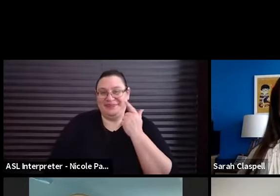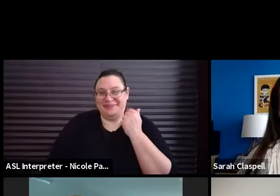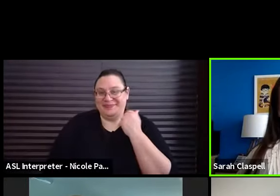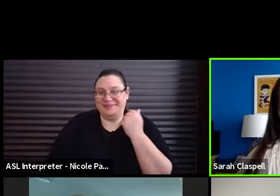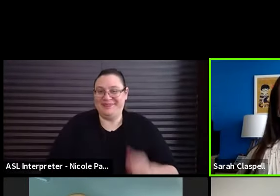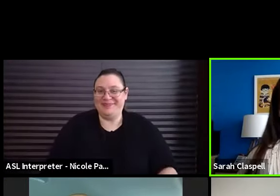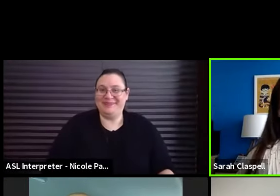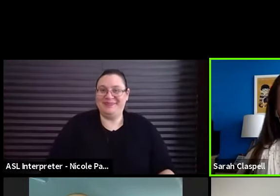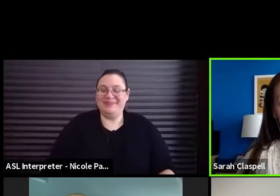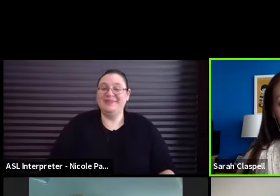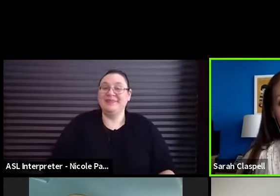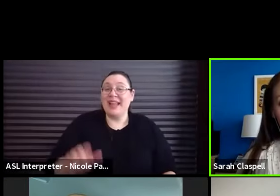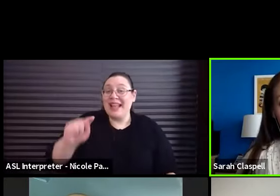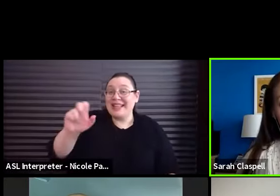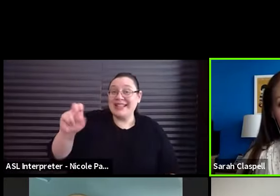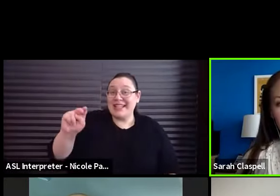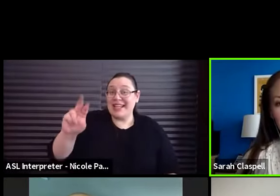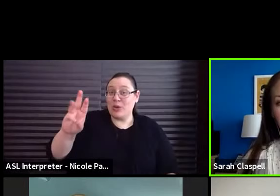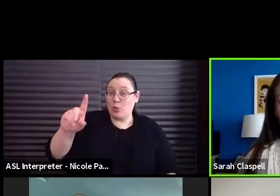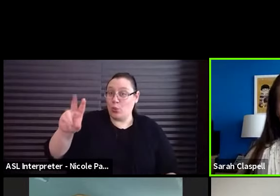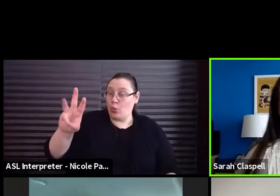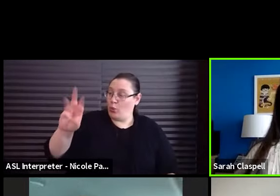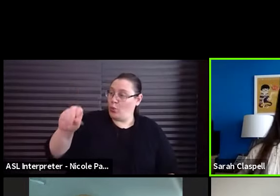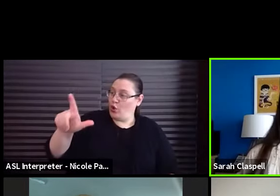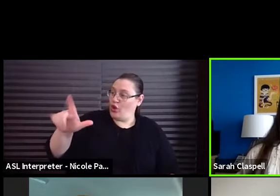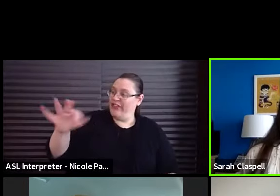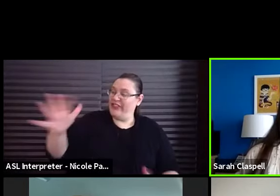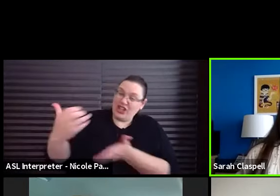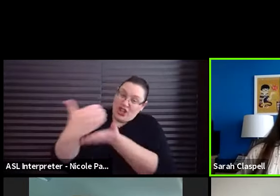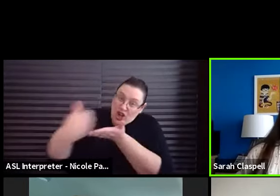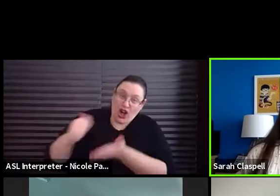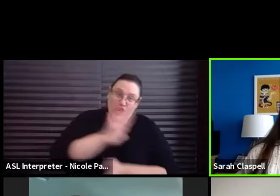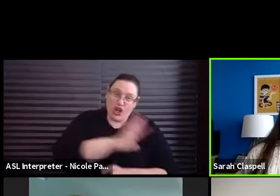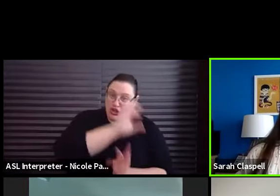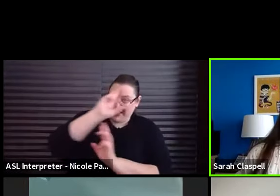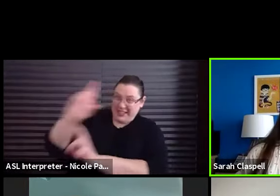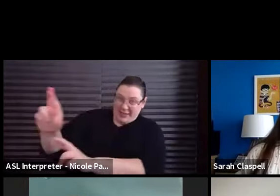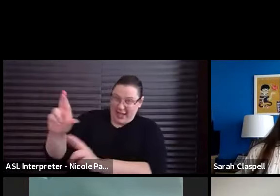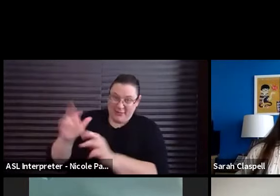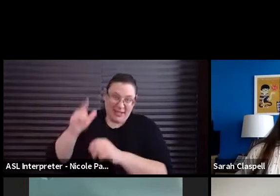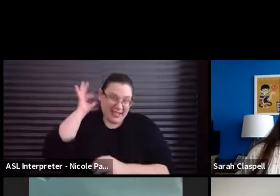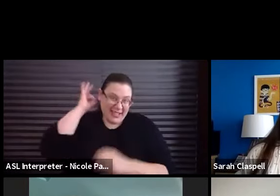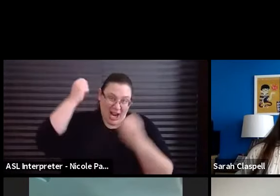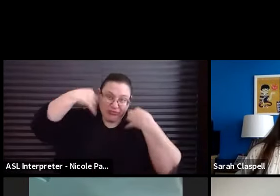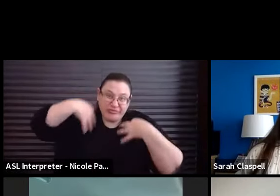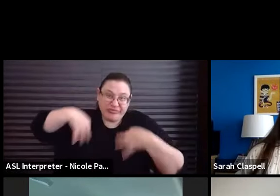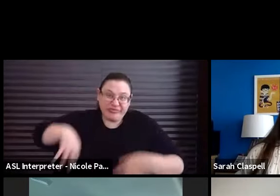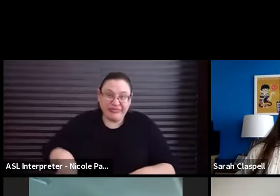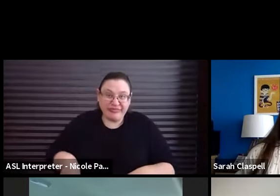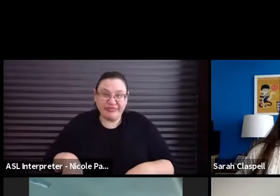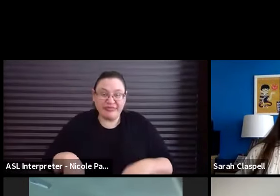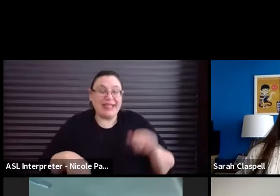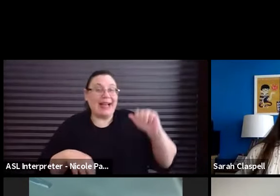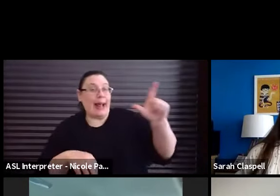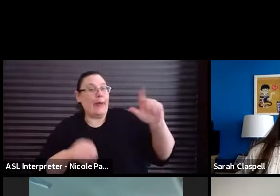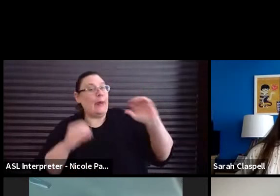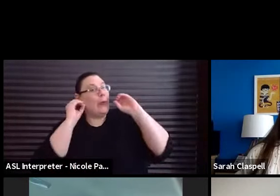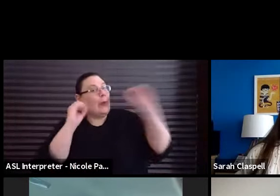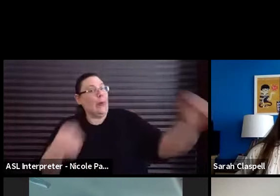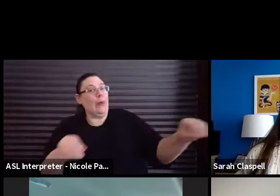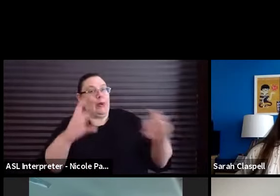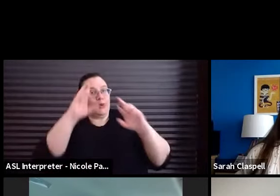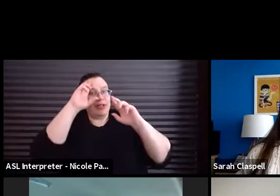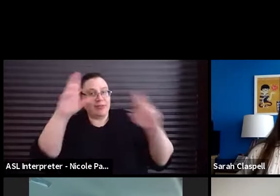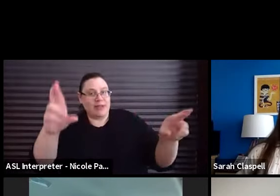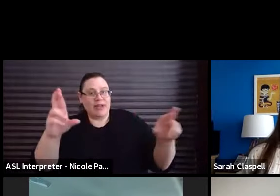Teen Wolf has earned her respect with all that hair. What else? She has zero respect for Sarah Elton